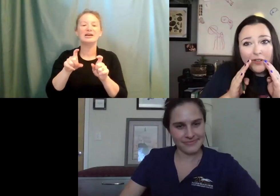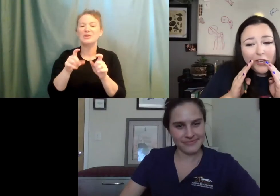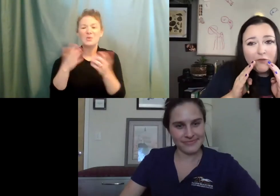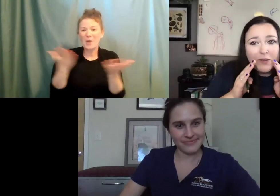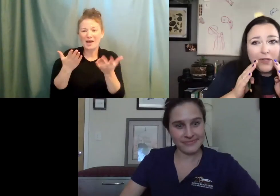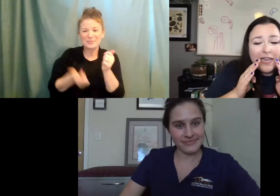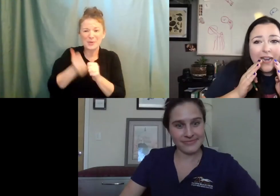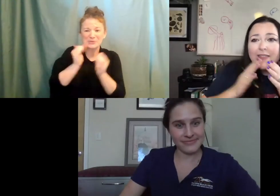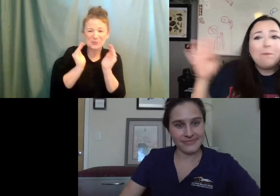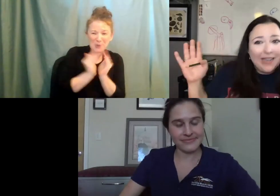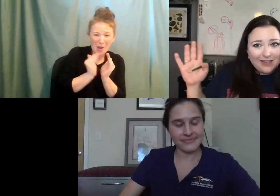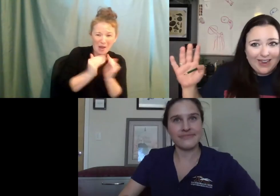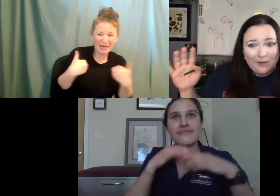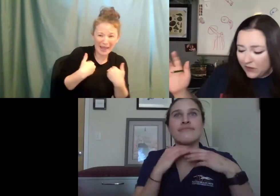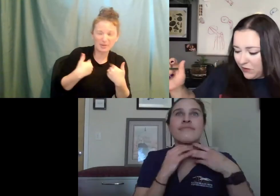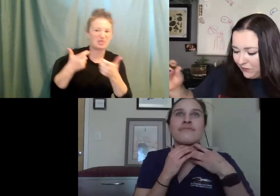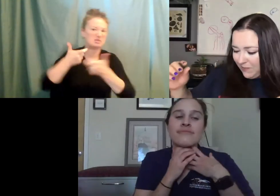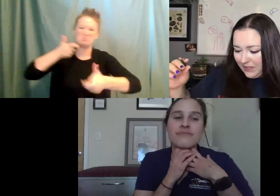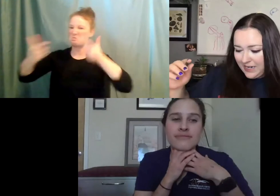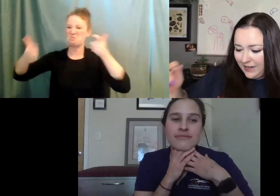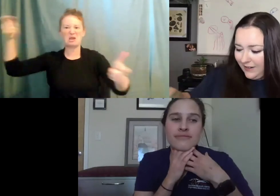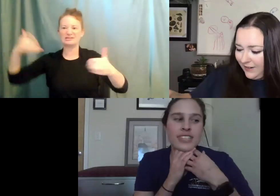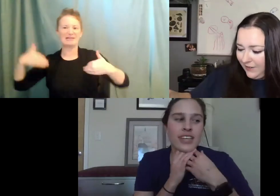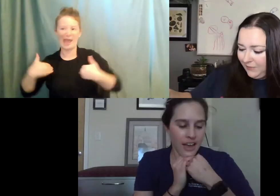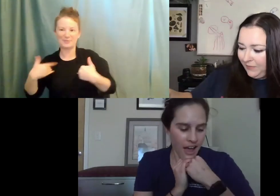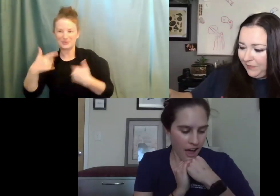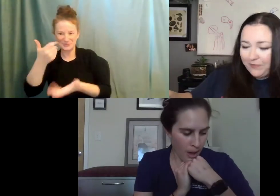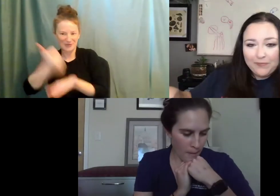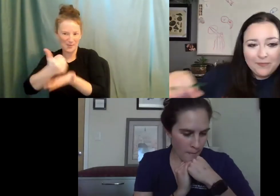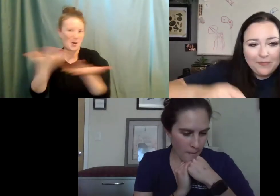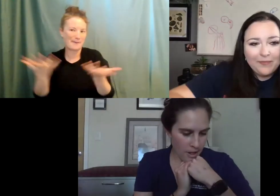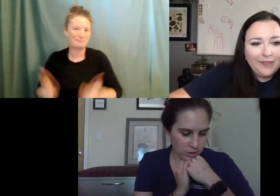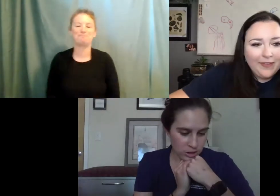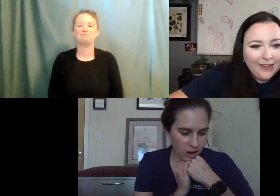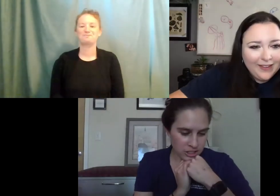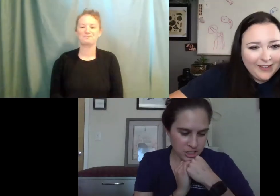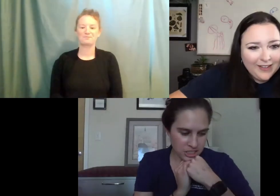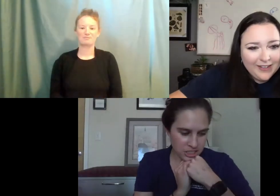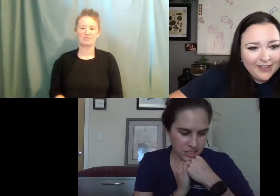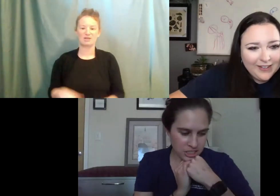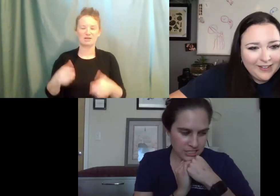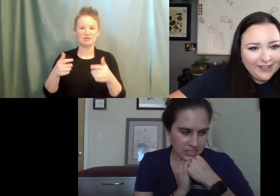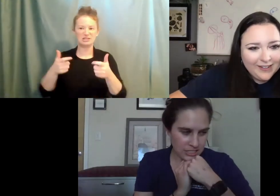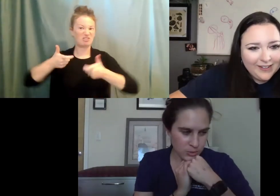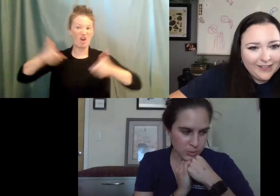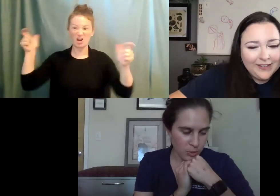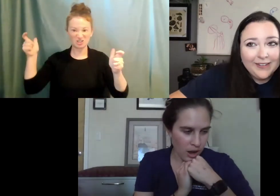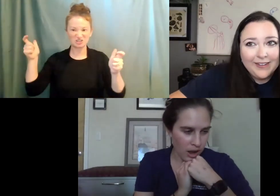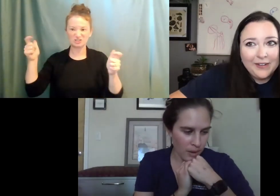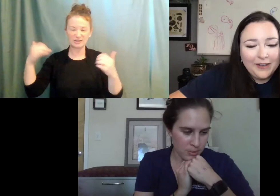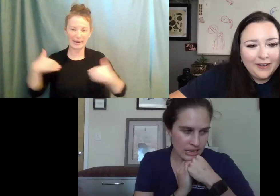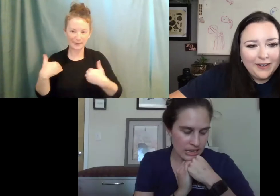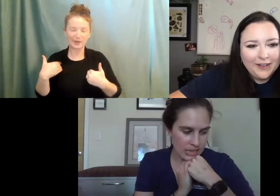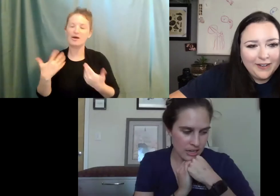animal that you've rehabilitated and the biggest animal that you've rehabilitated? Um, largest would